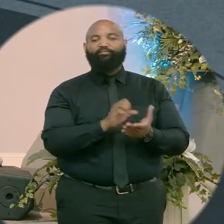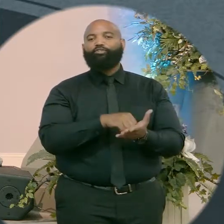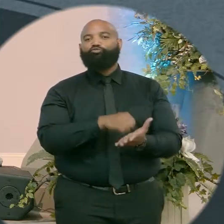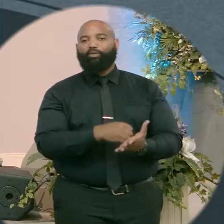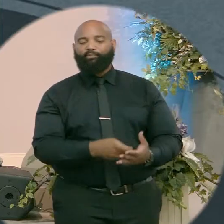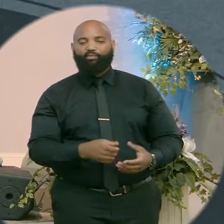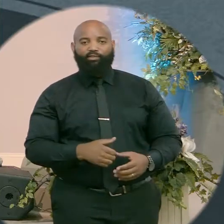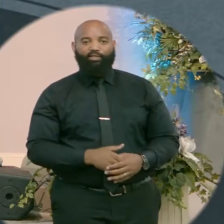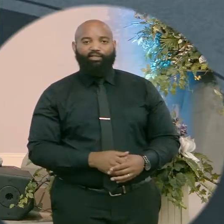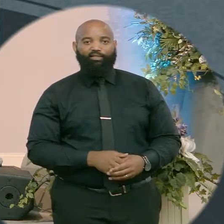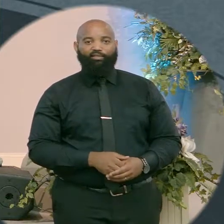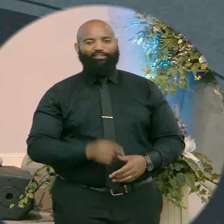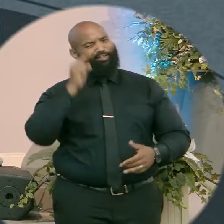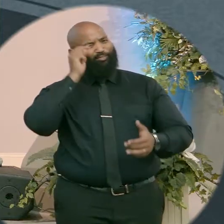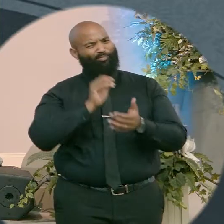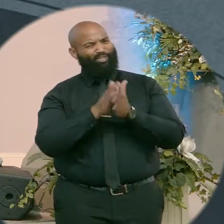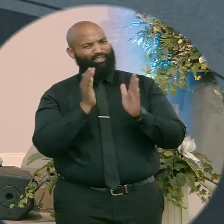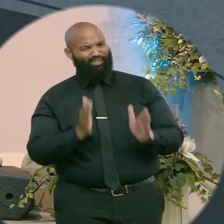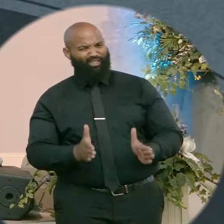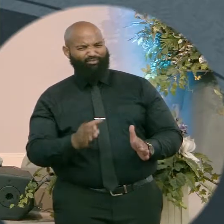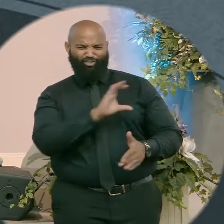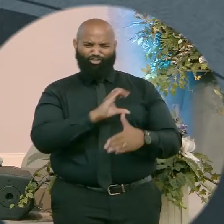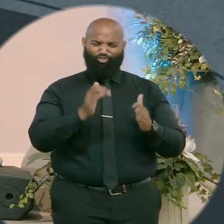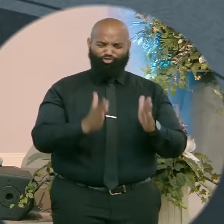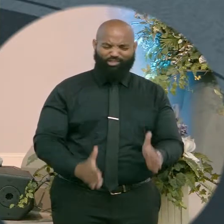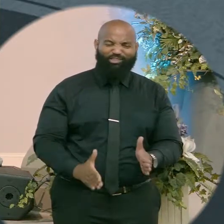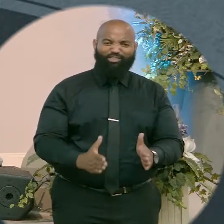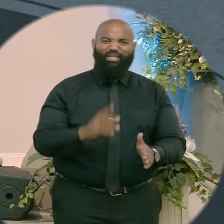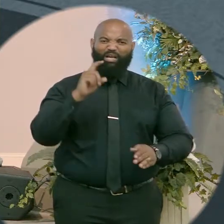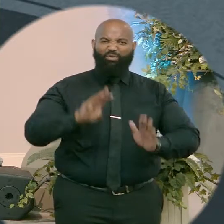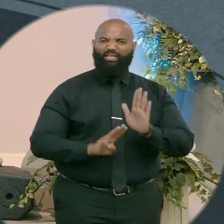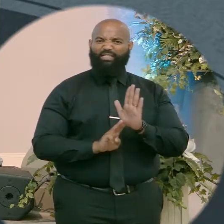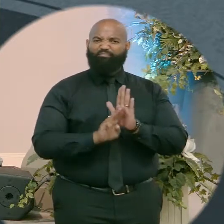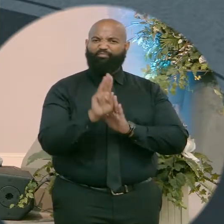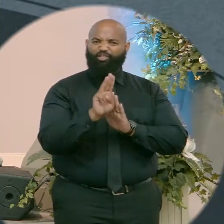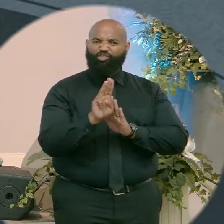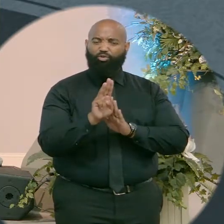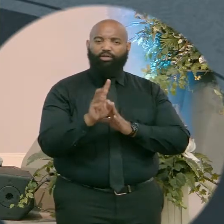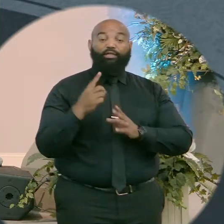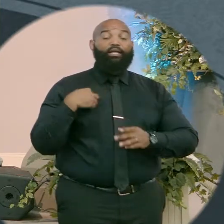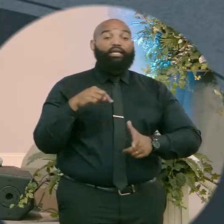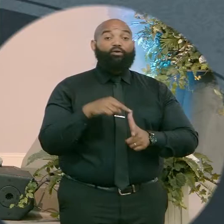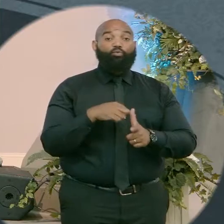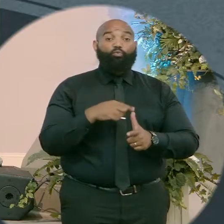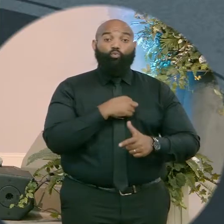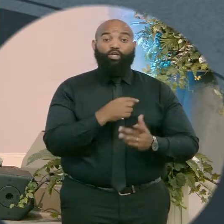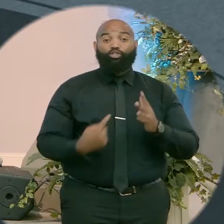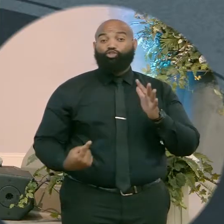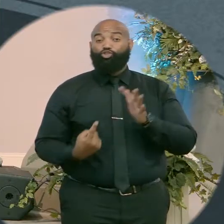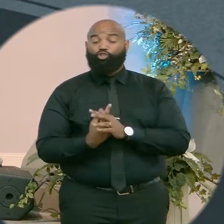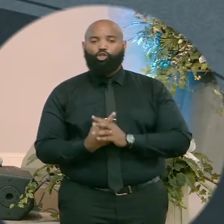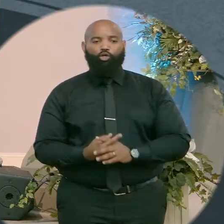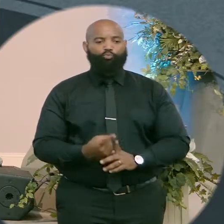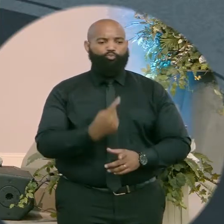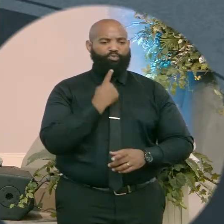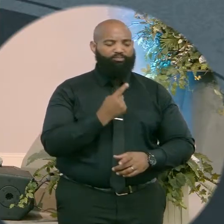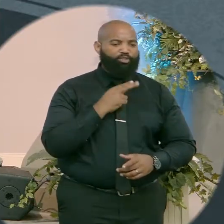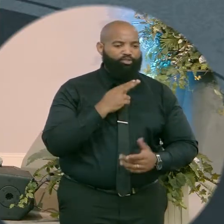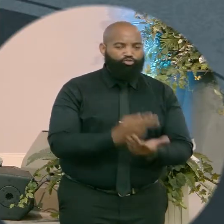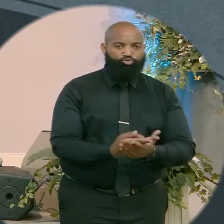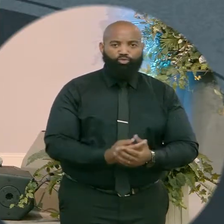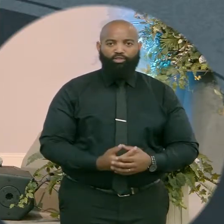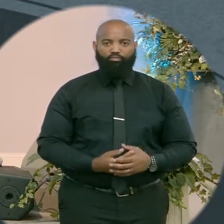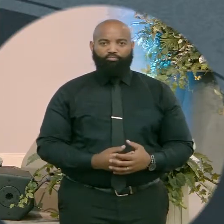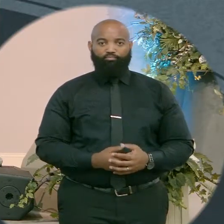You know, as believers, we got to get to the place in God that we're showing up. We're suiting up and we're speaking up.